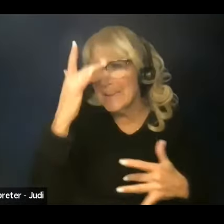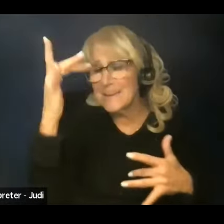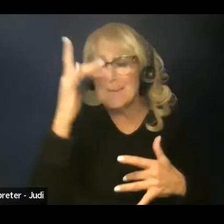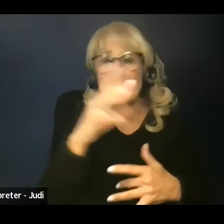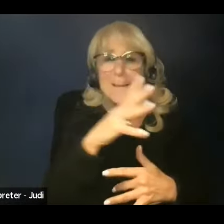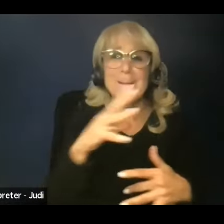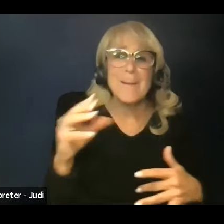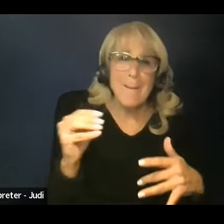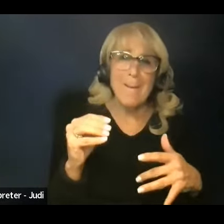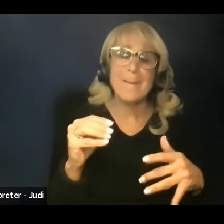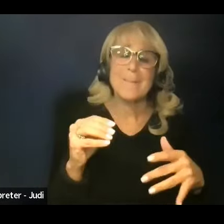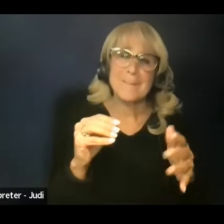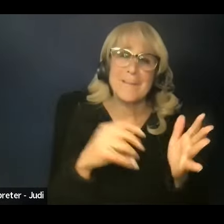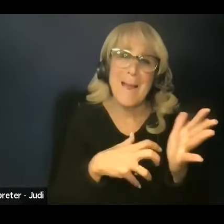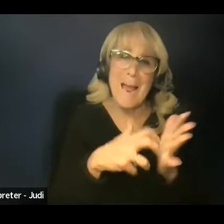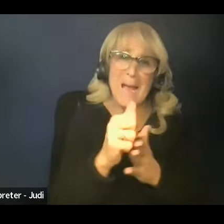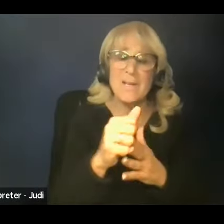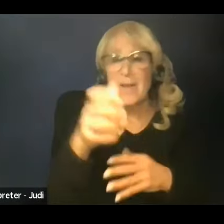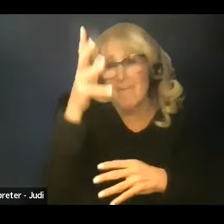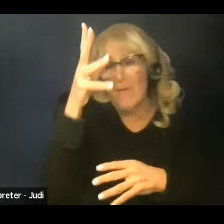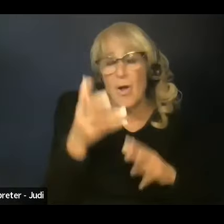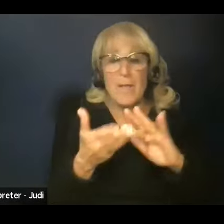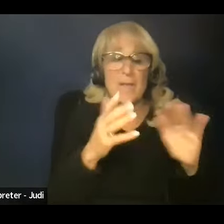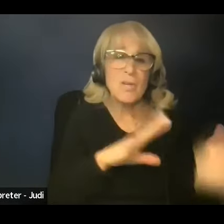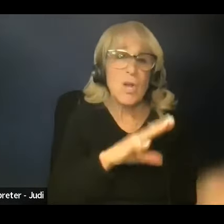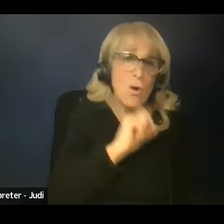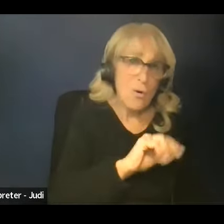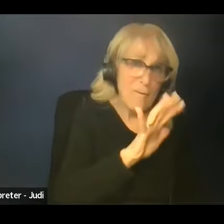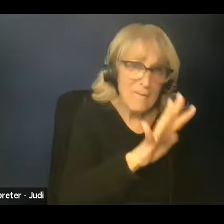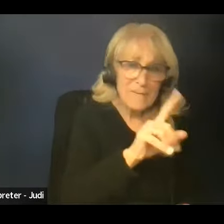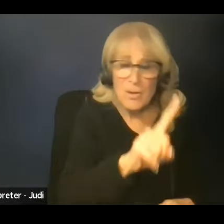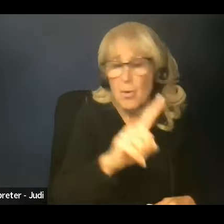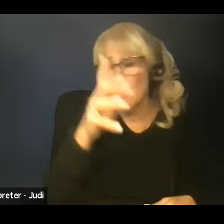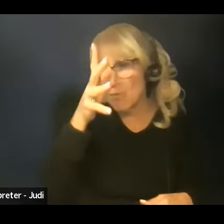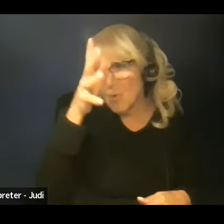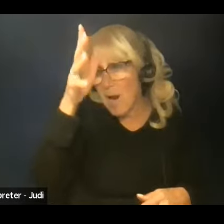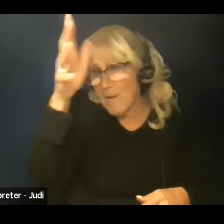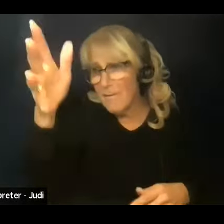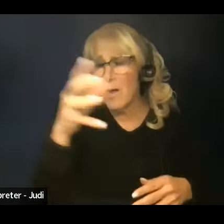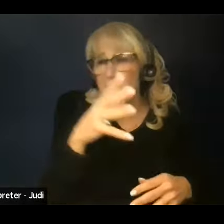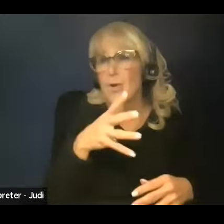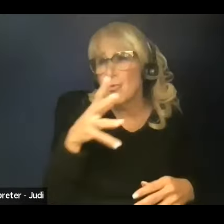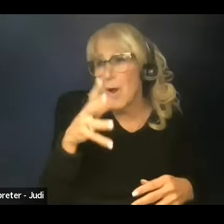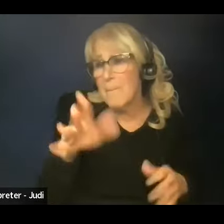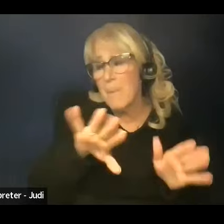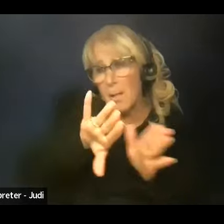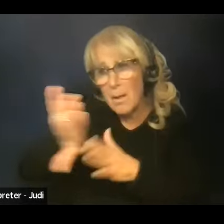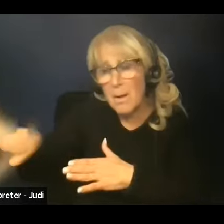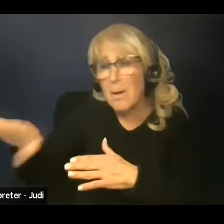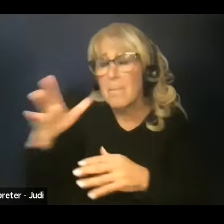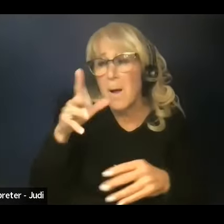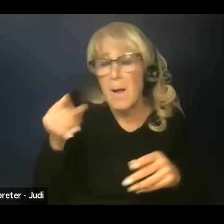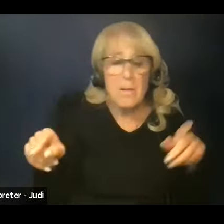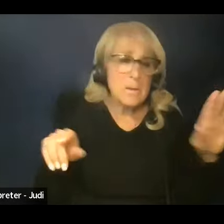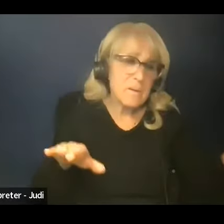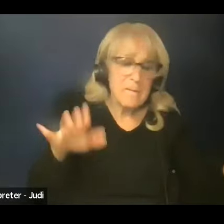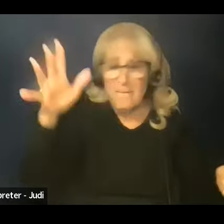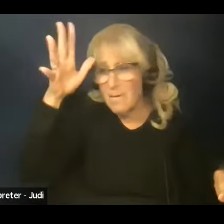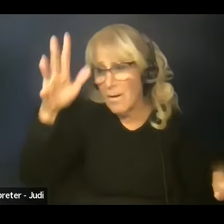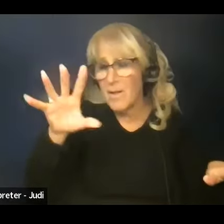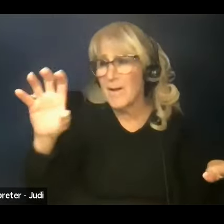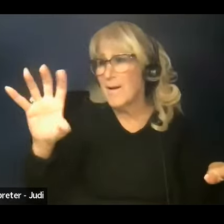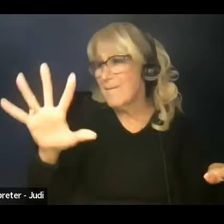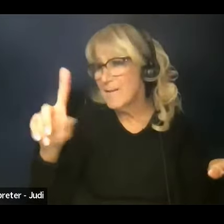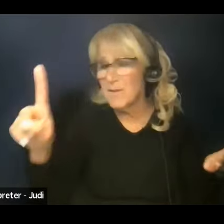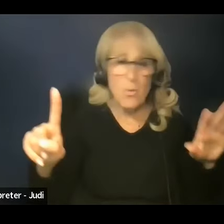cancer. My father died when he was 51. My grandfather and grandmother on my mother's side died in their 50s. My